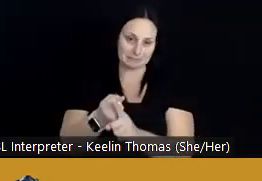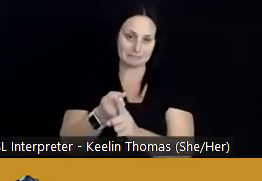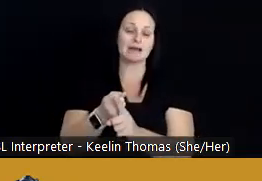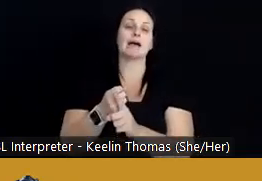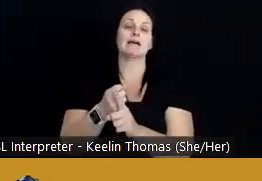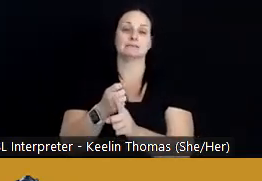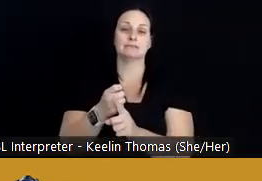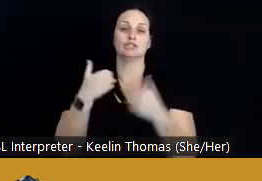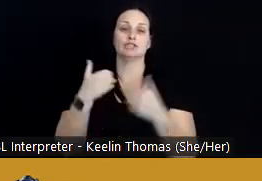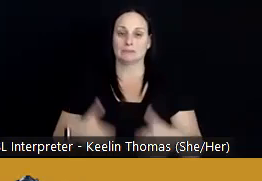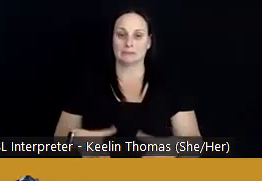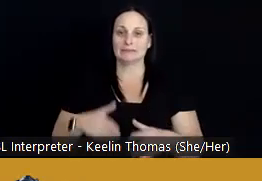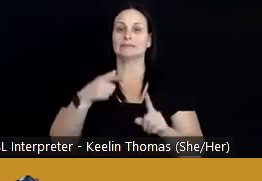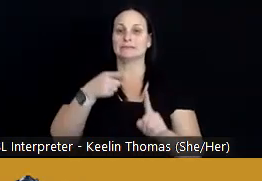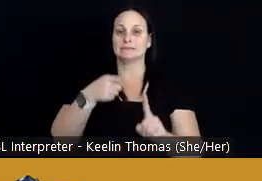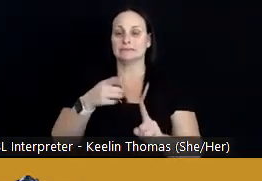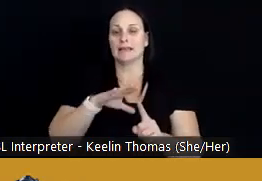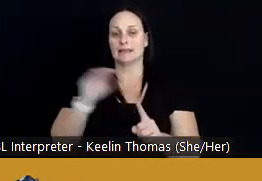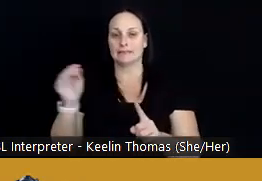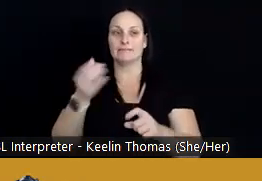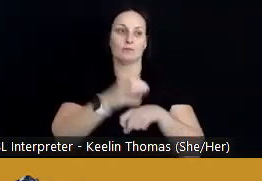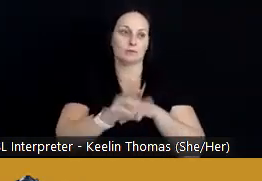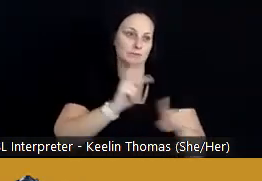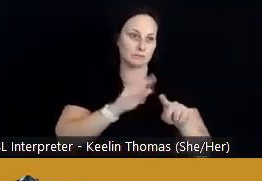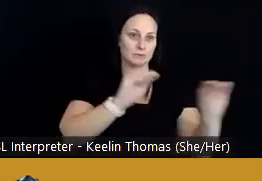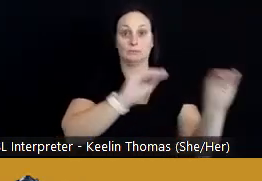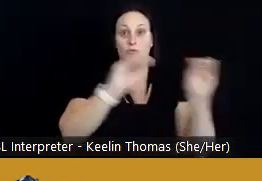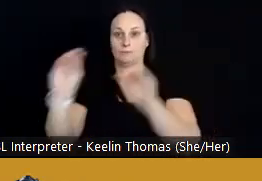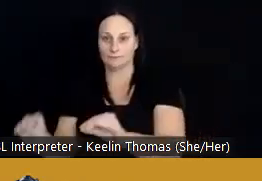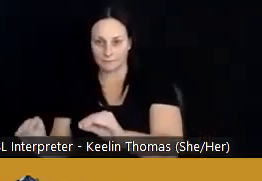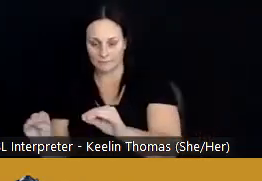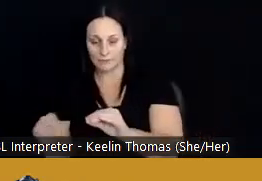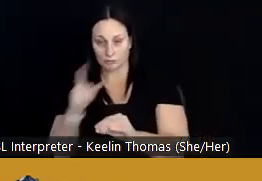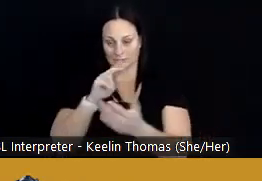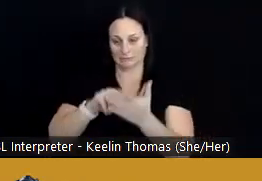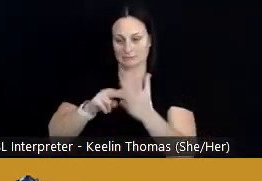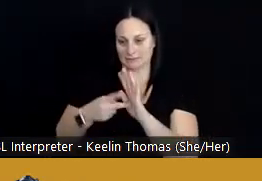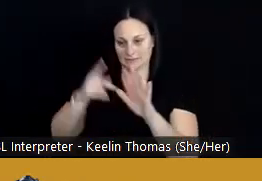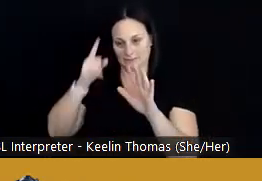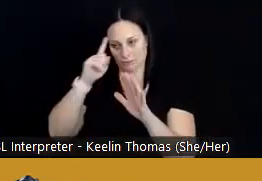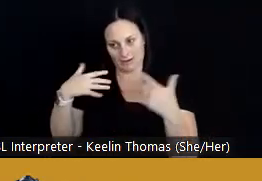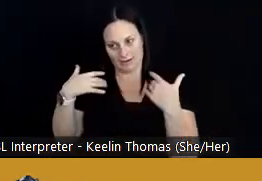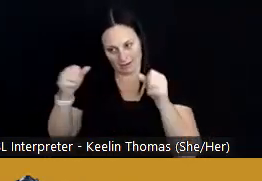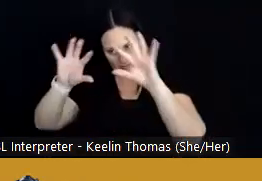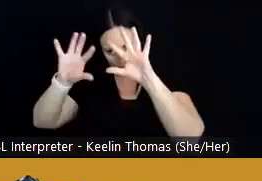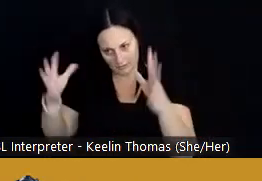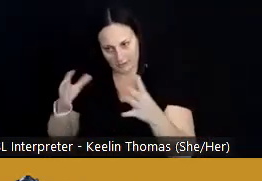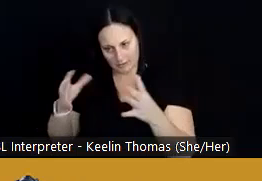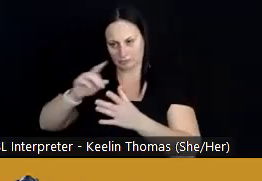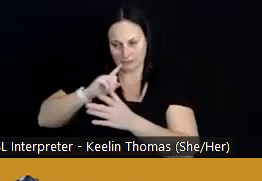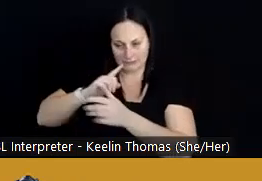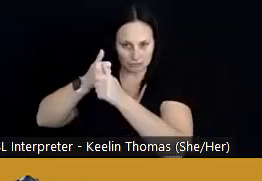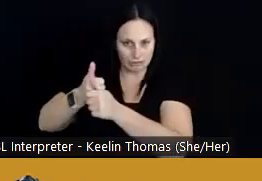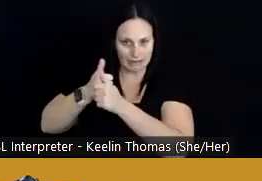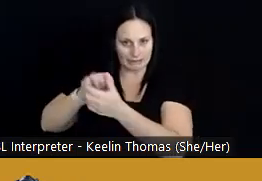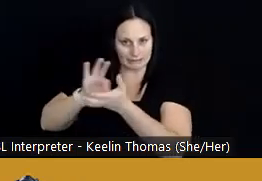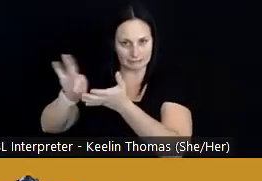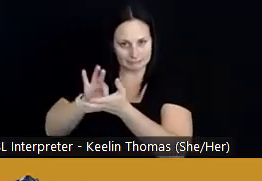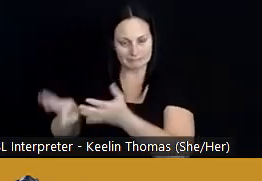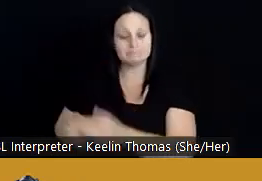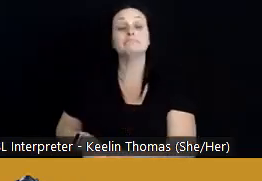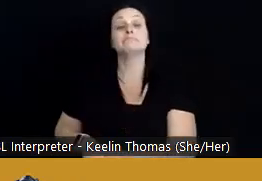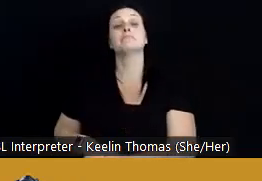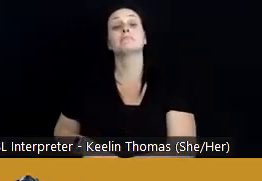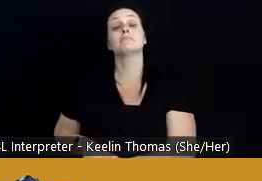force people to migrate and what that means for overall health and the tracking and monitoring of health. We also